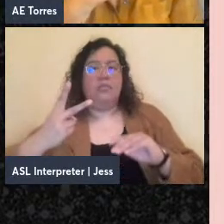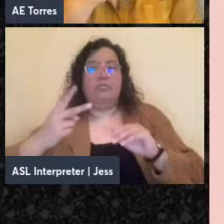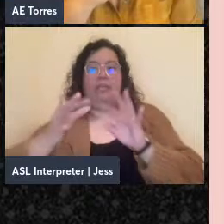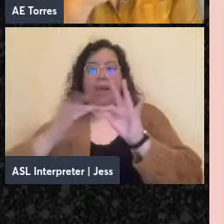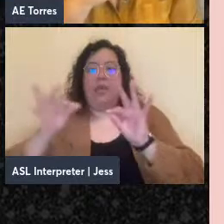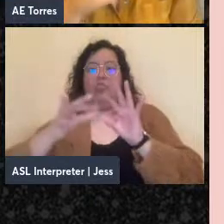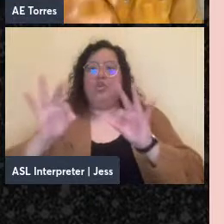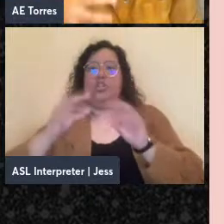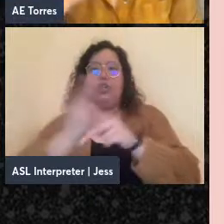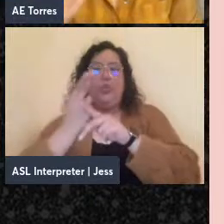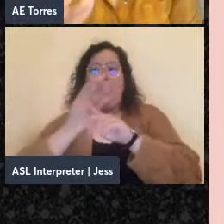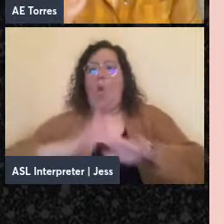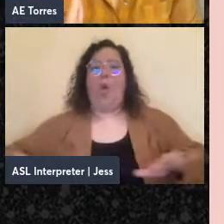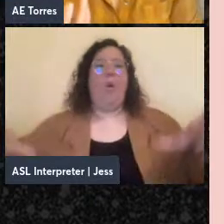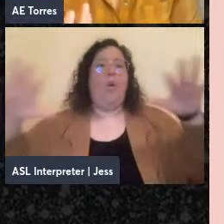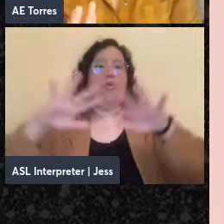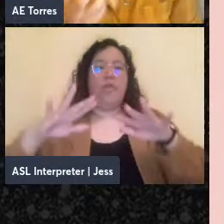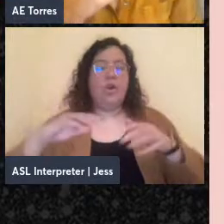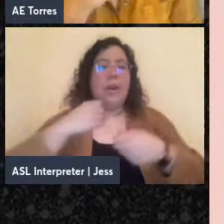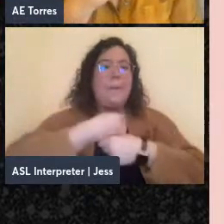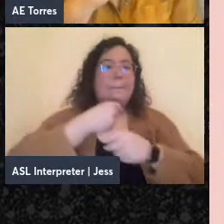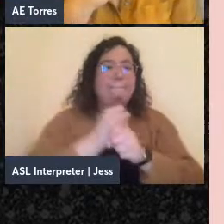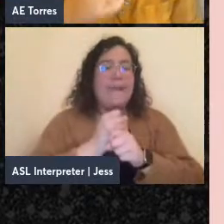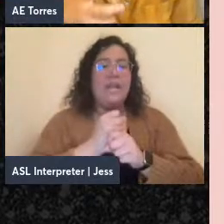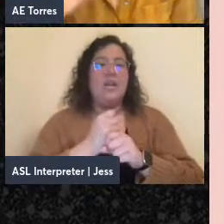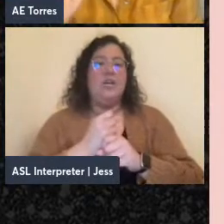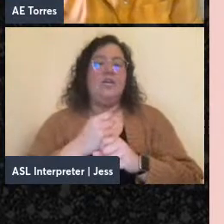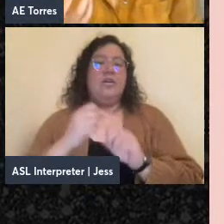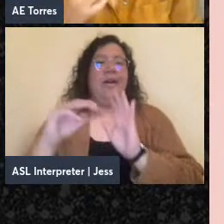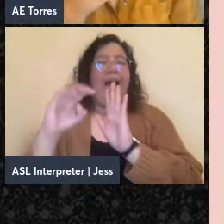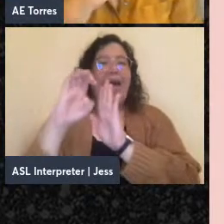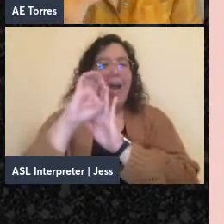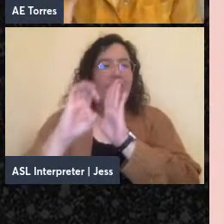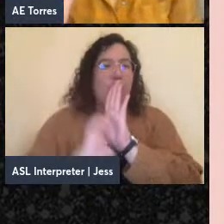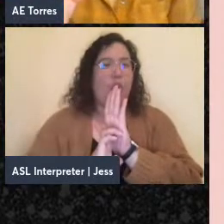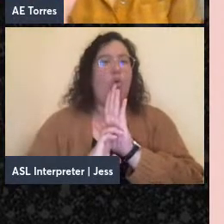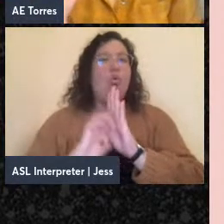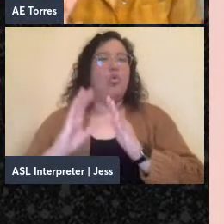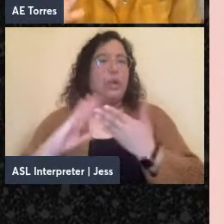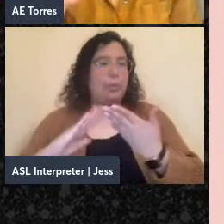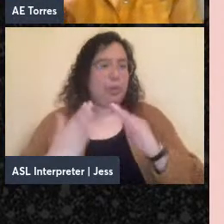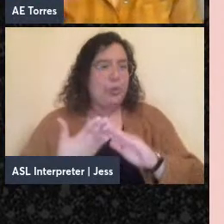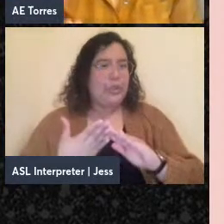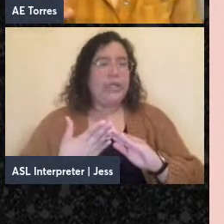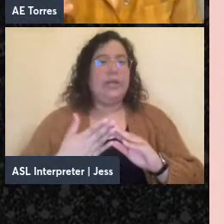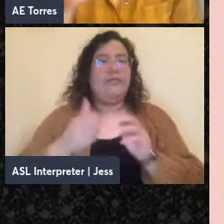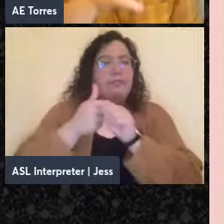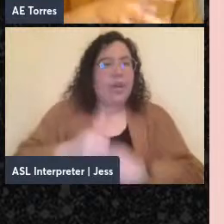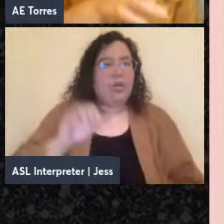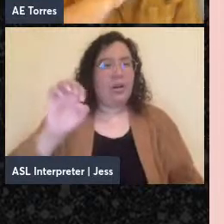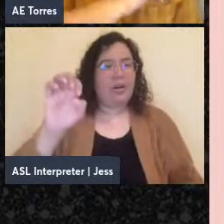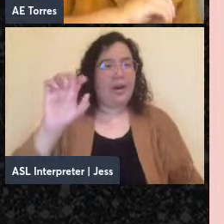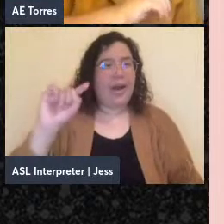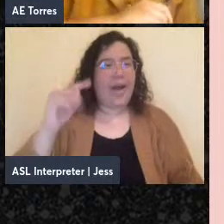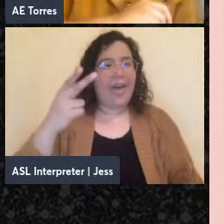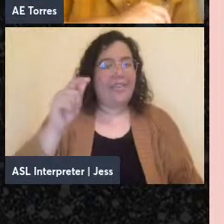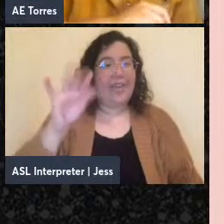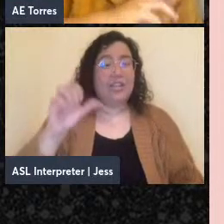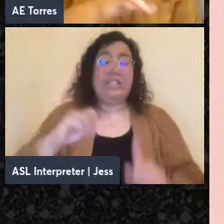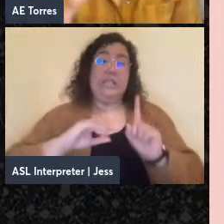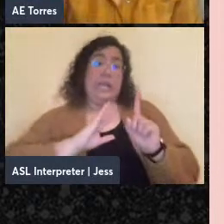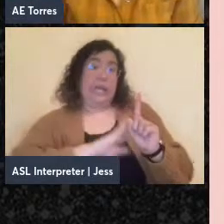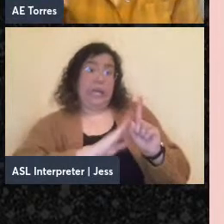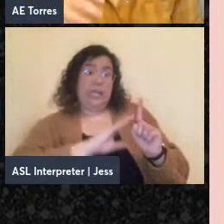a kind of moral community or an ethical community for the whole world. And regardless of Zamenhof's own individual